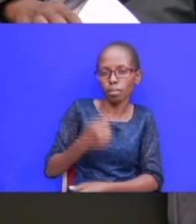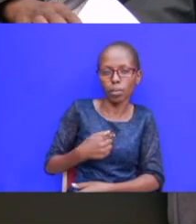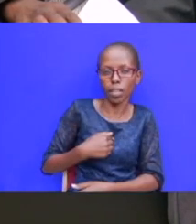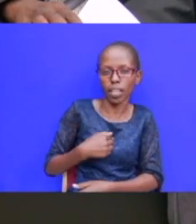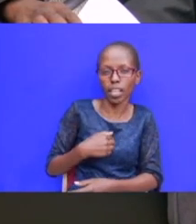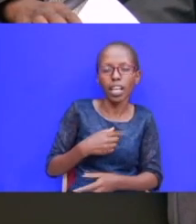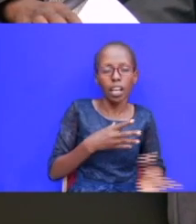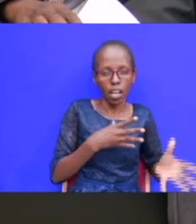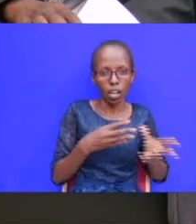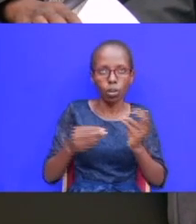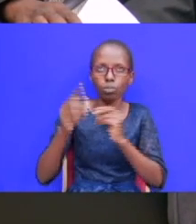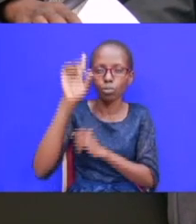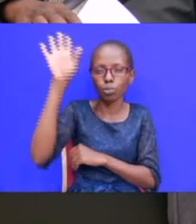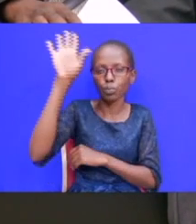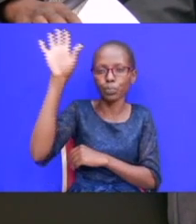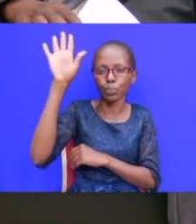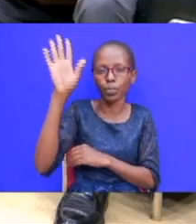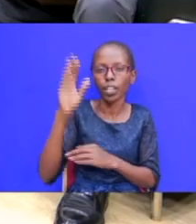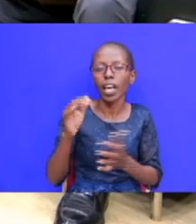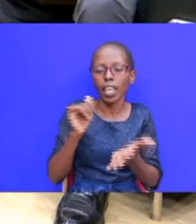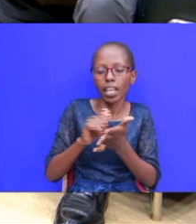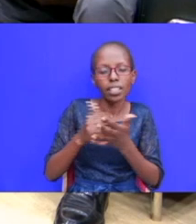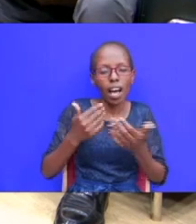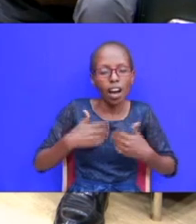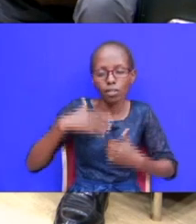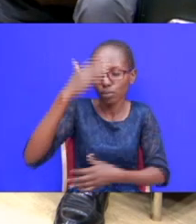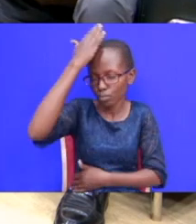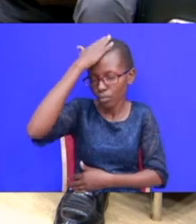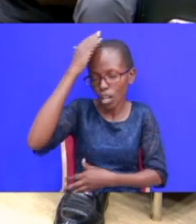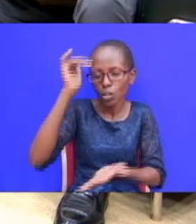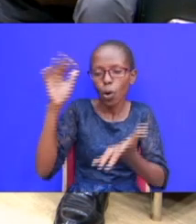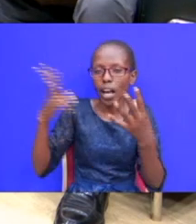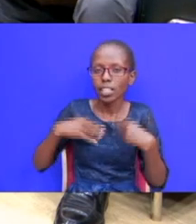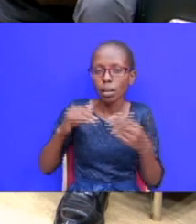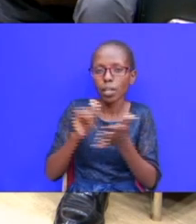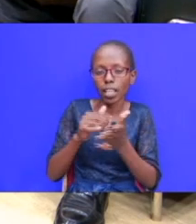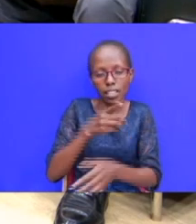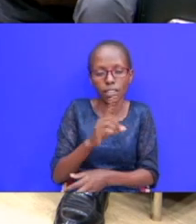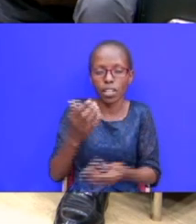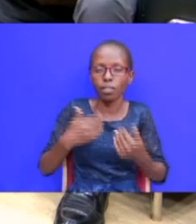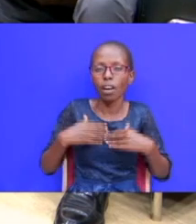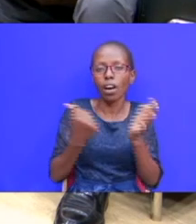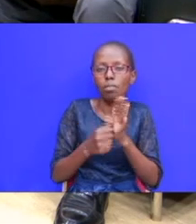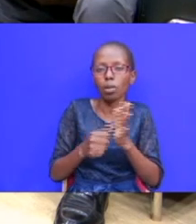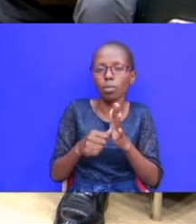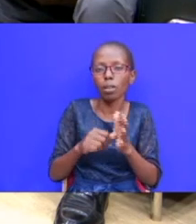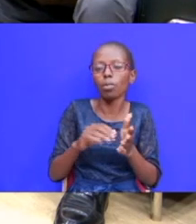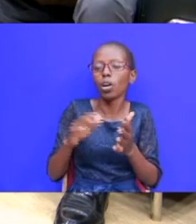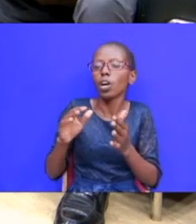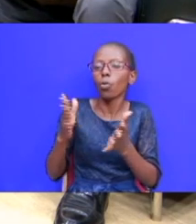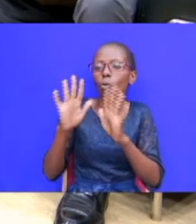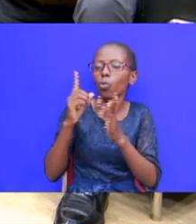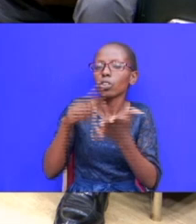plea yeah i come to you yes so that takes a lot of humility to accept that you have a problem you have things that you've put in place that you've cherished